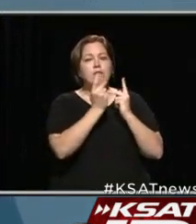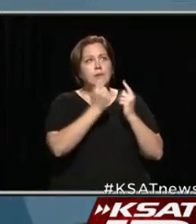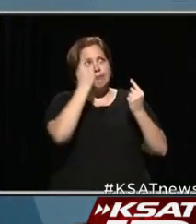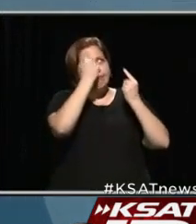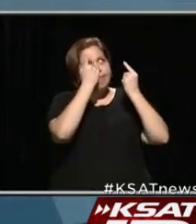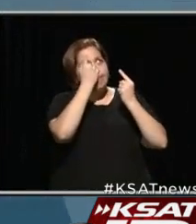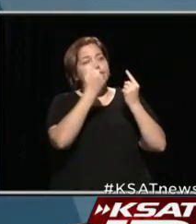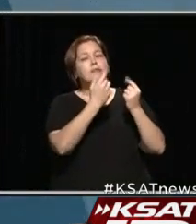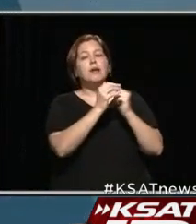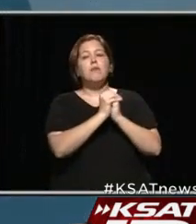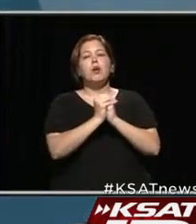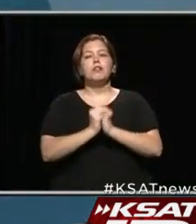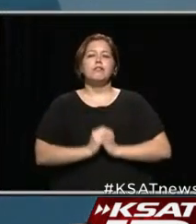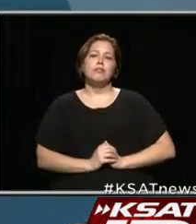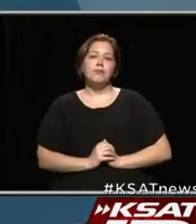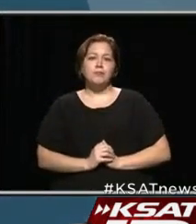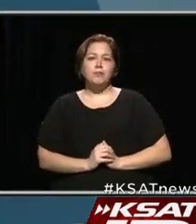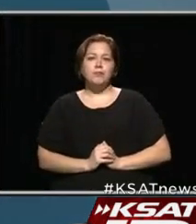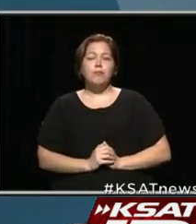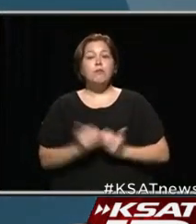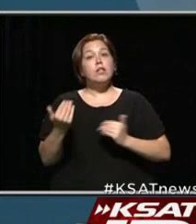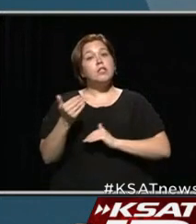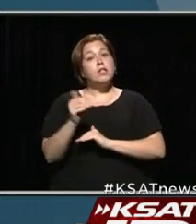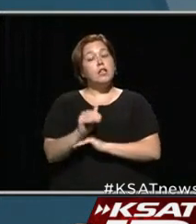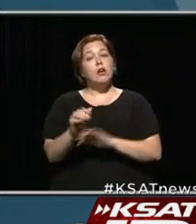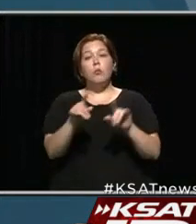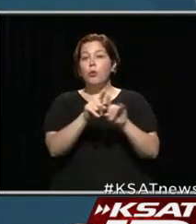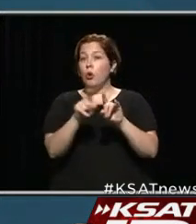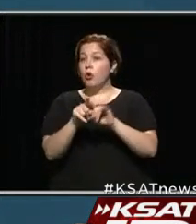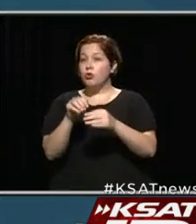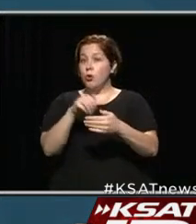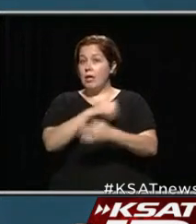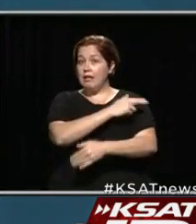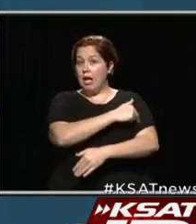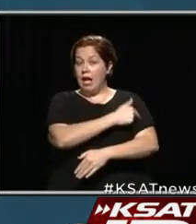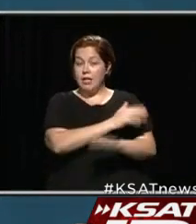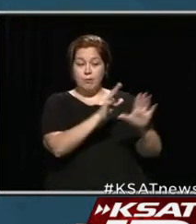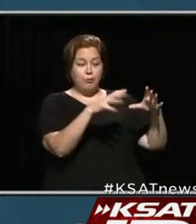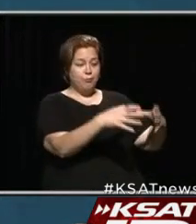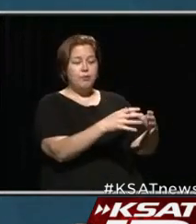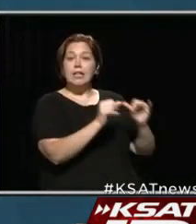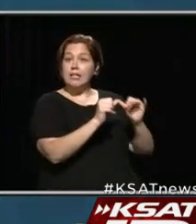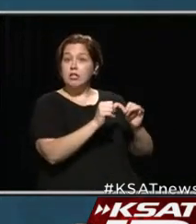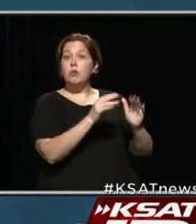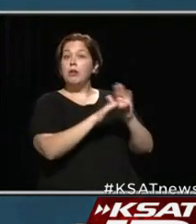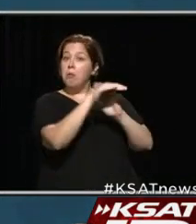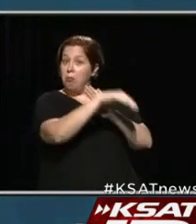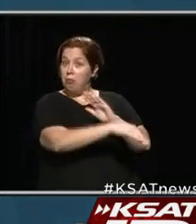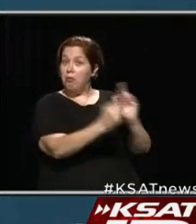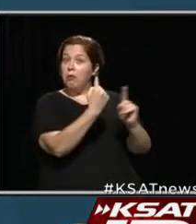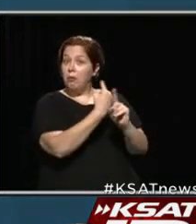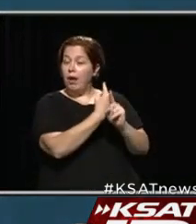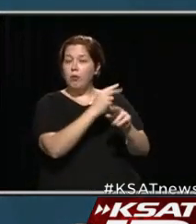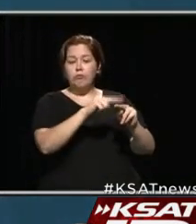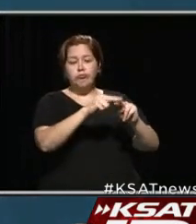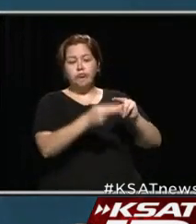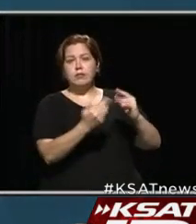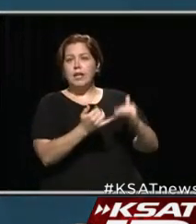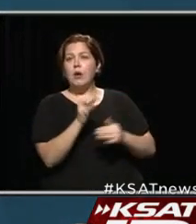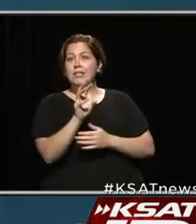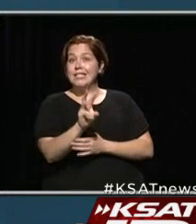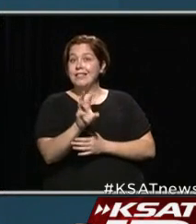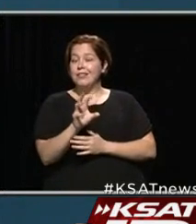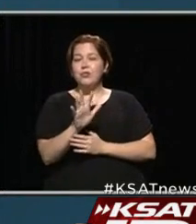thoughts and in your prayers. Tonight, we are also in the hospital, continuing to trend in the right direction. We have dropped now to